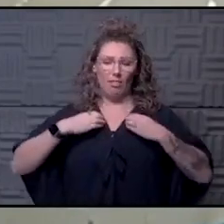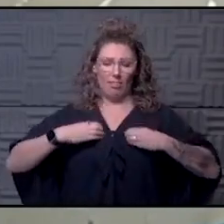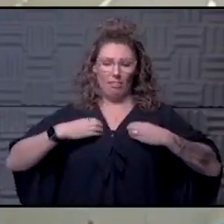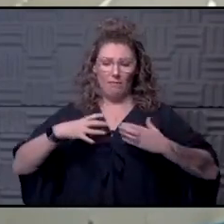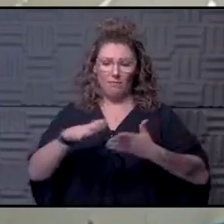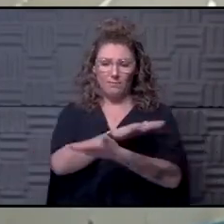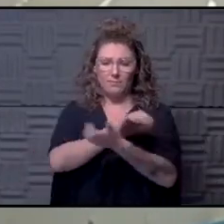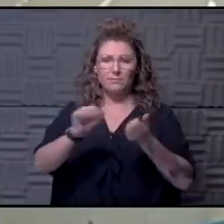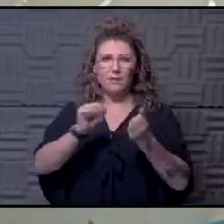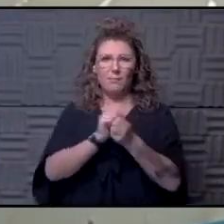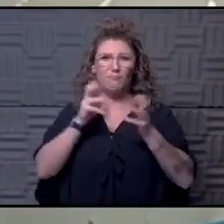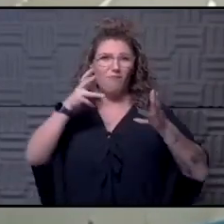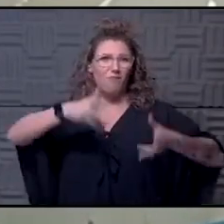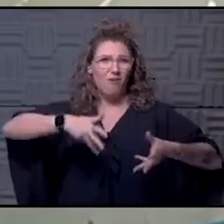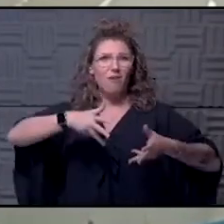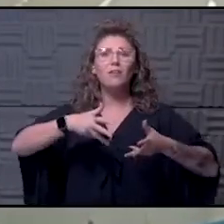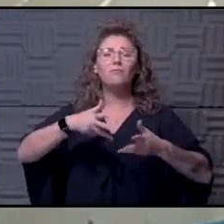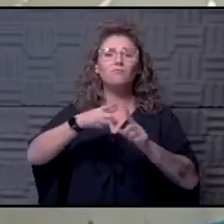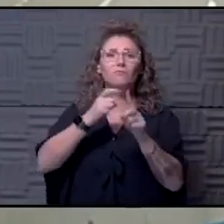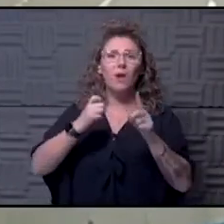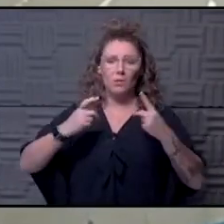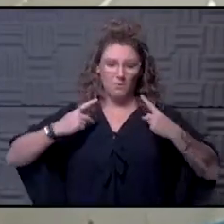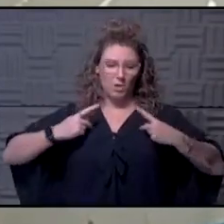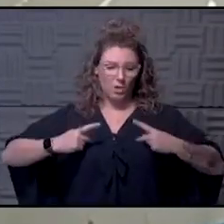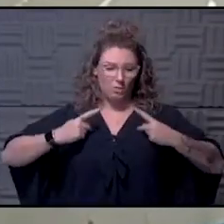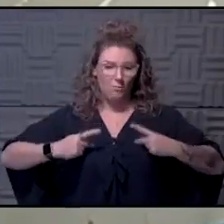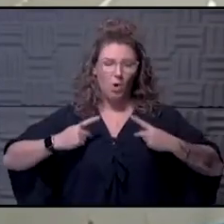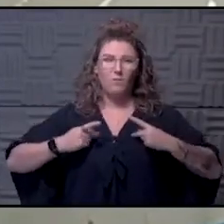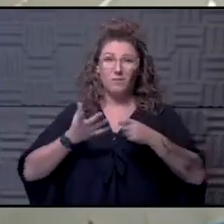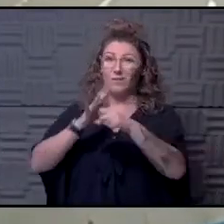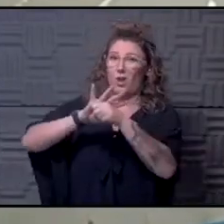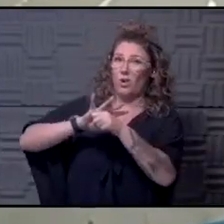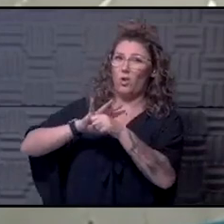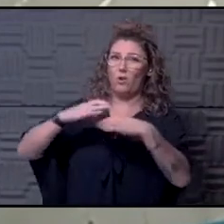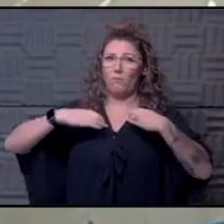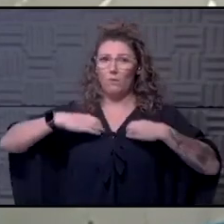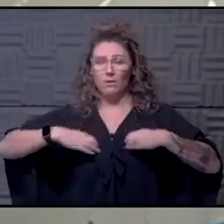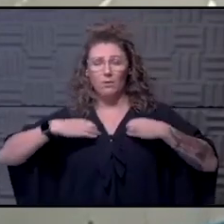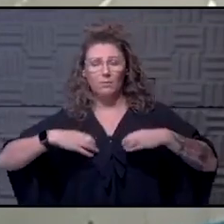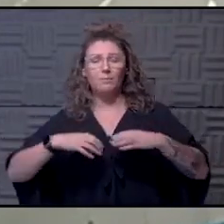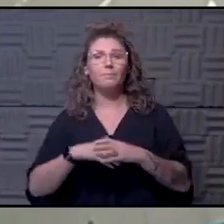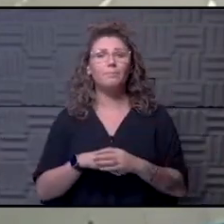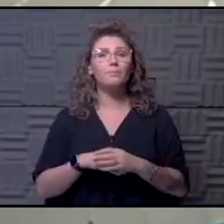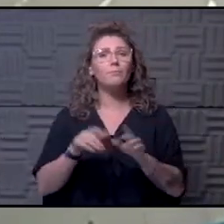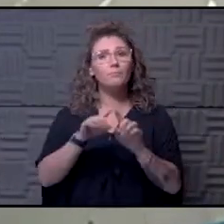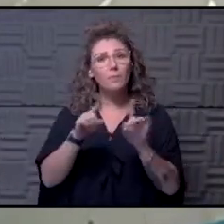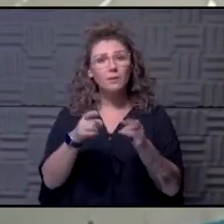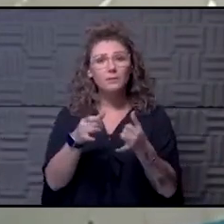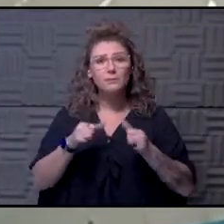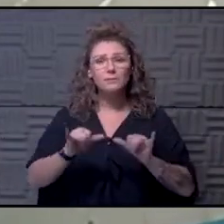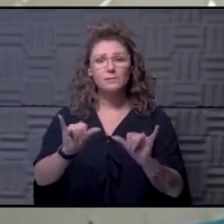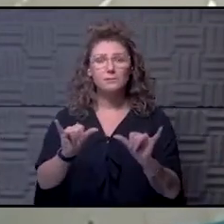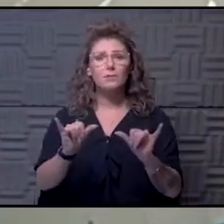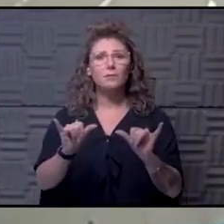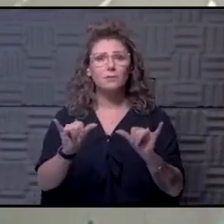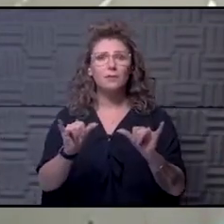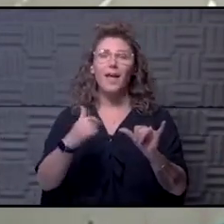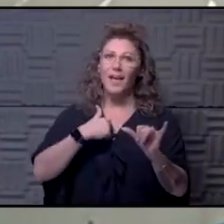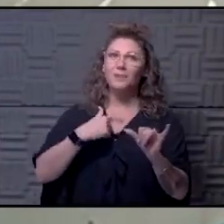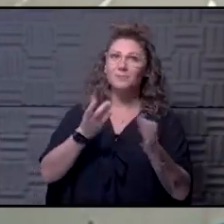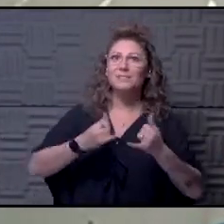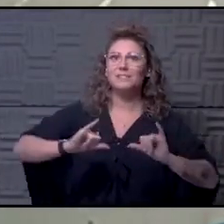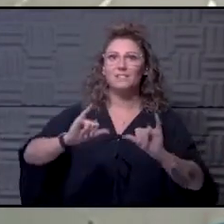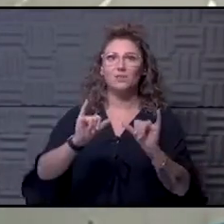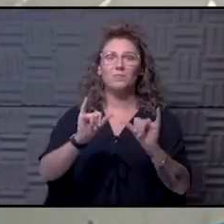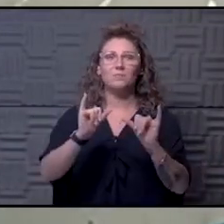over from the pneumonia and the COVID part of things. But I mean, we're still, or I'm still much